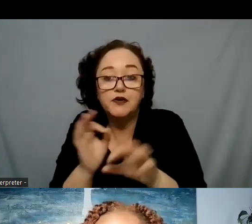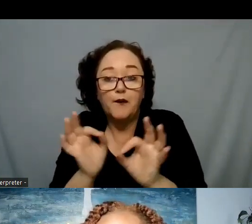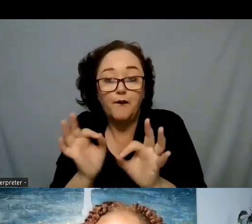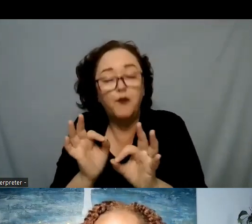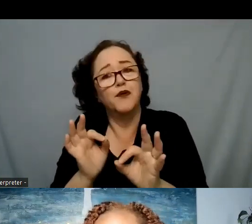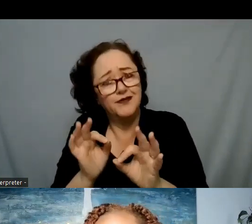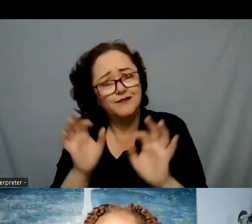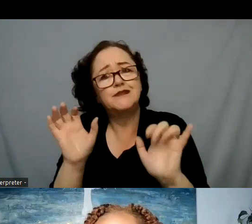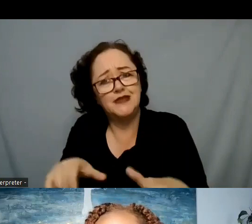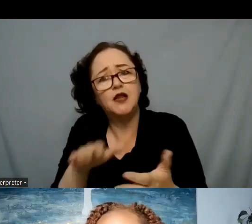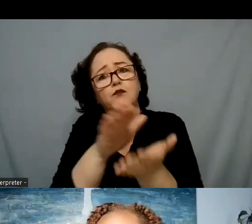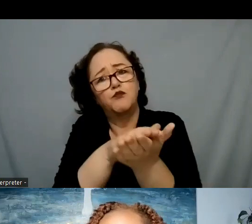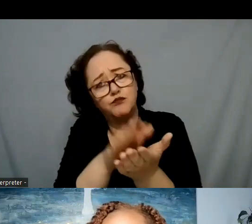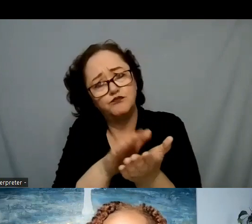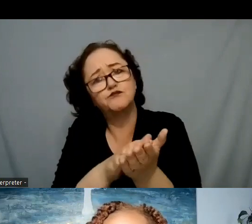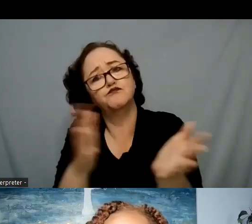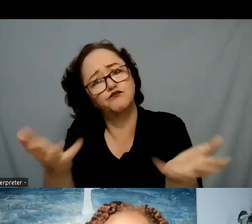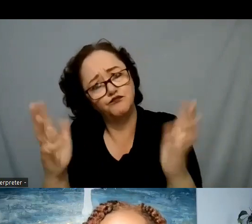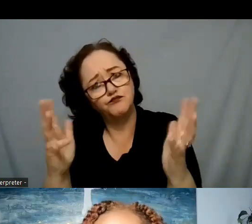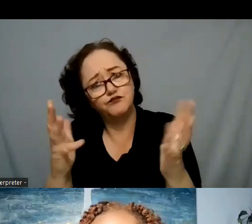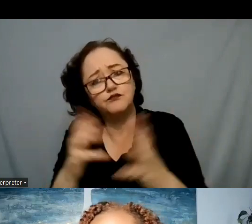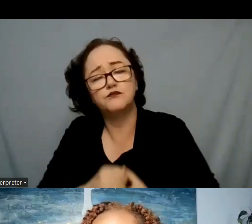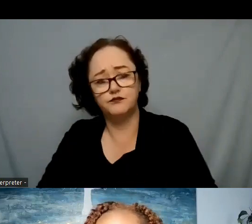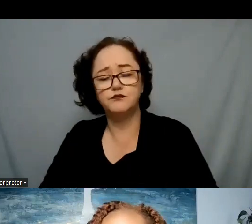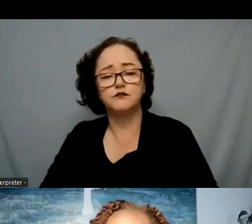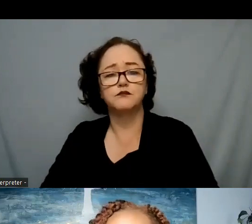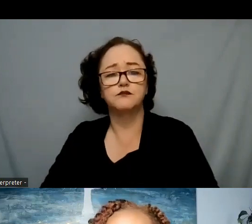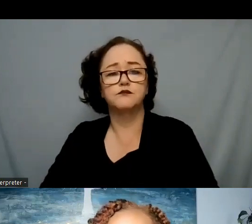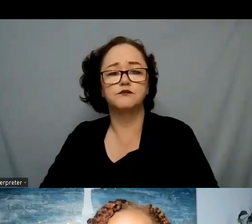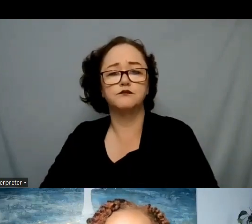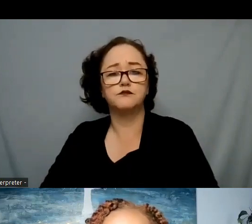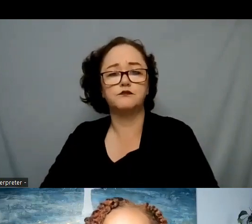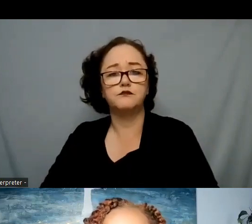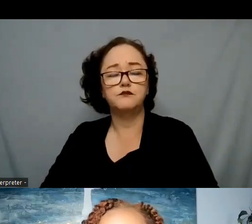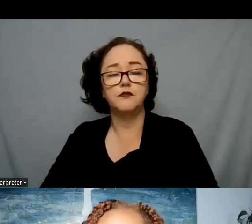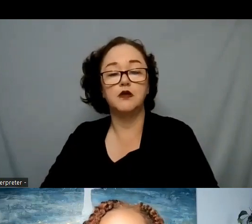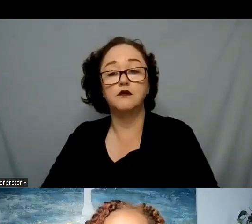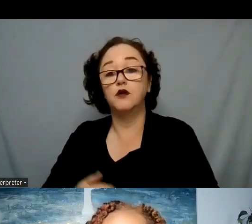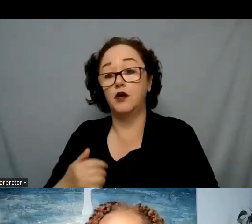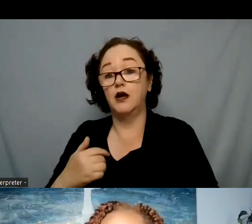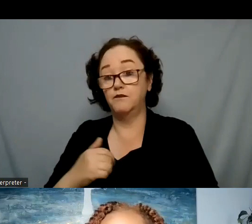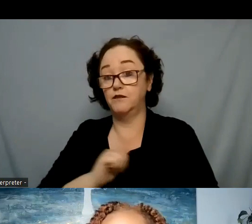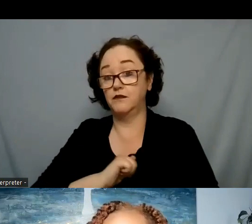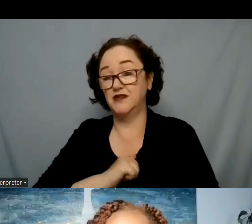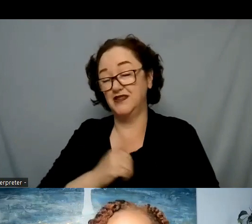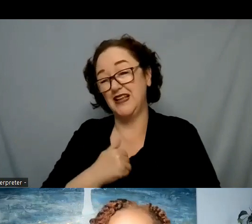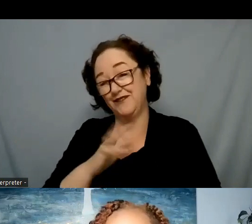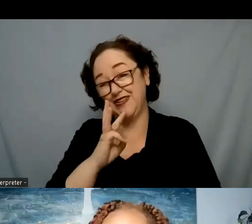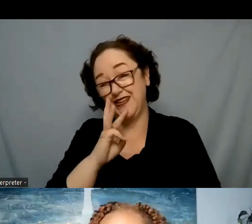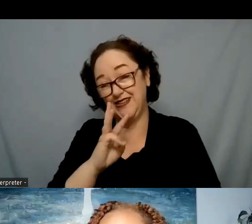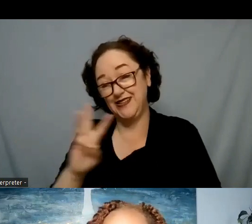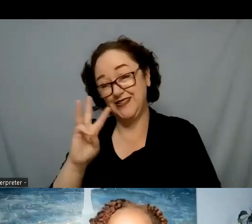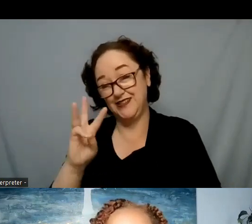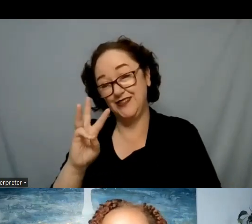flaws so something that I have a almost six year old and something that I've been saying since he was